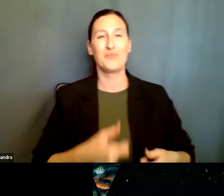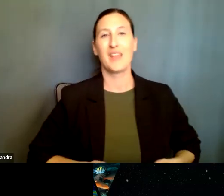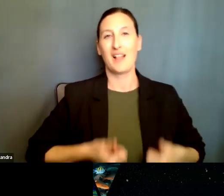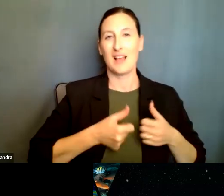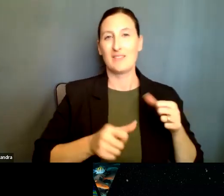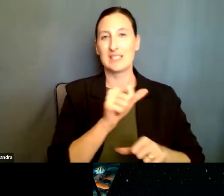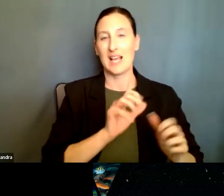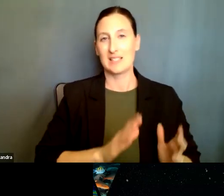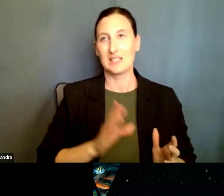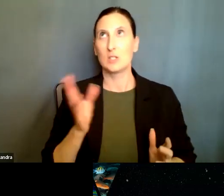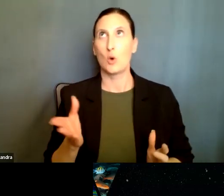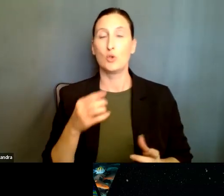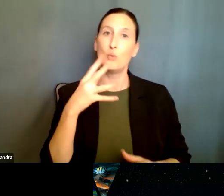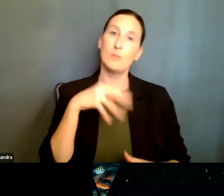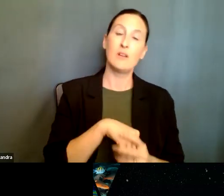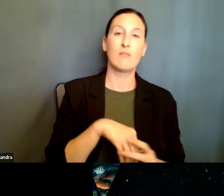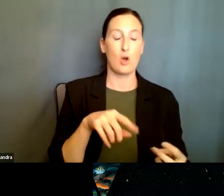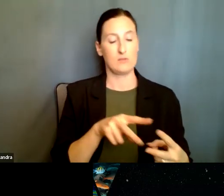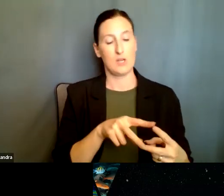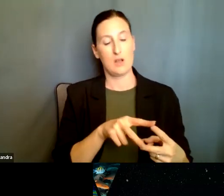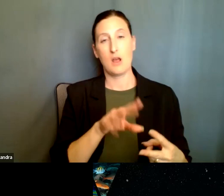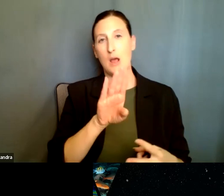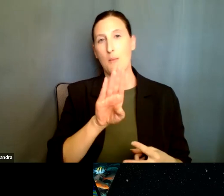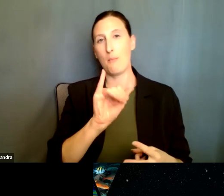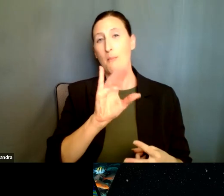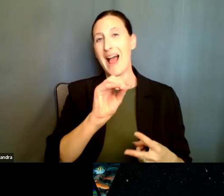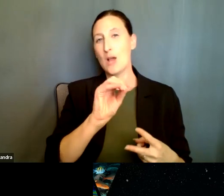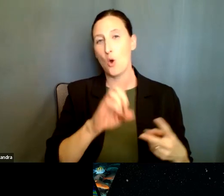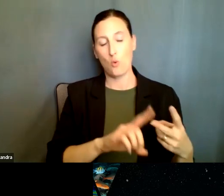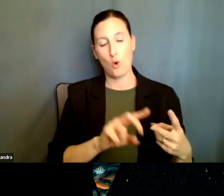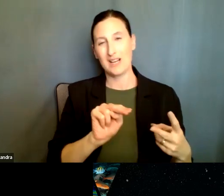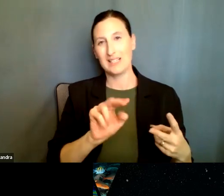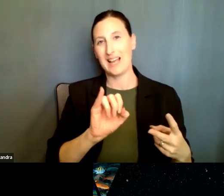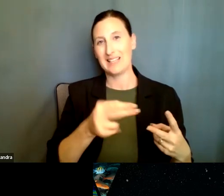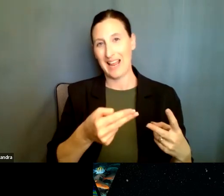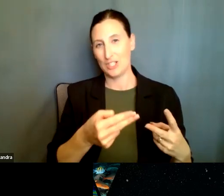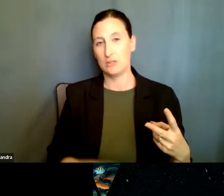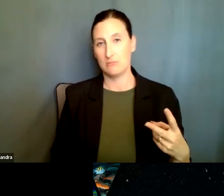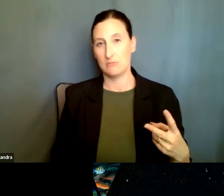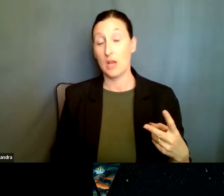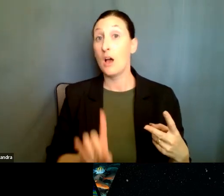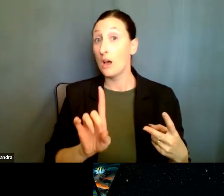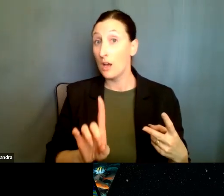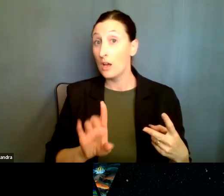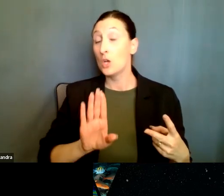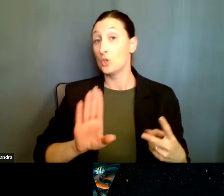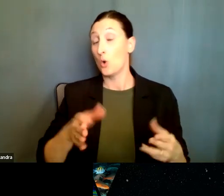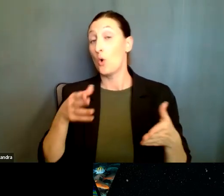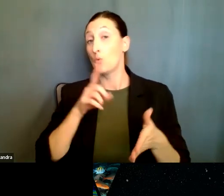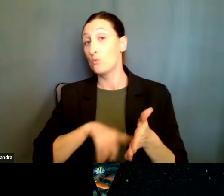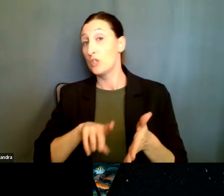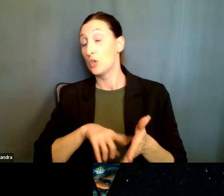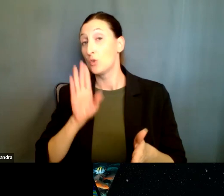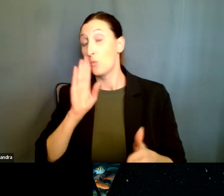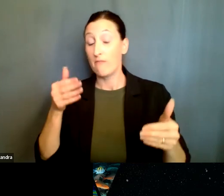bio or let's say the NIH, uh, part. If the main beneficiaries, if you, your research is going to focus on developing